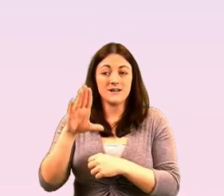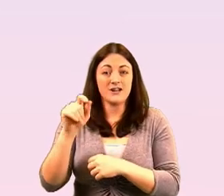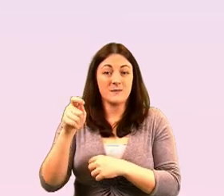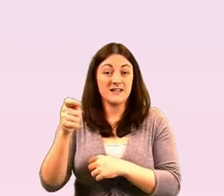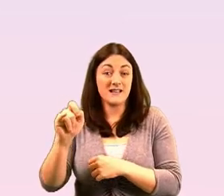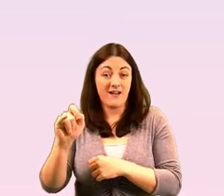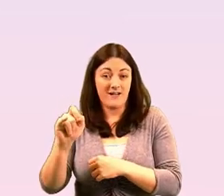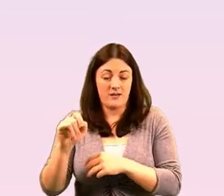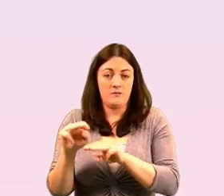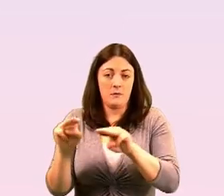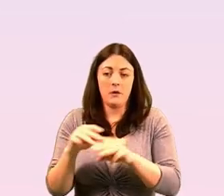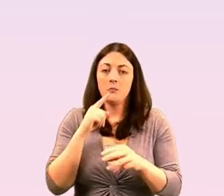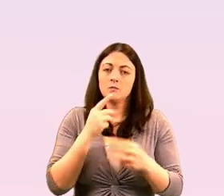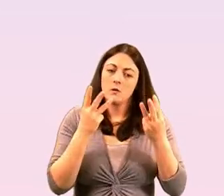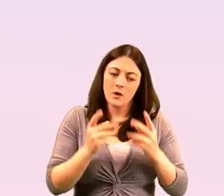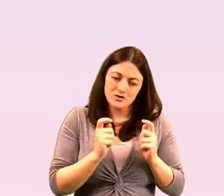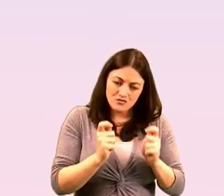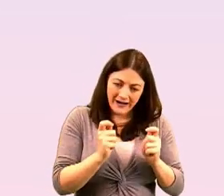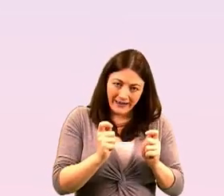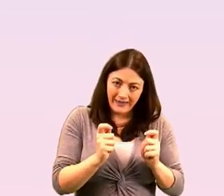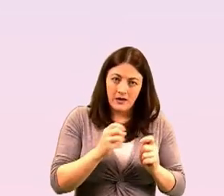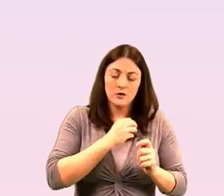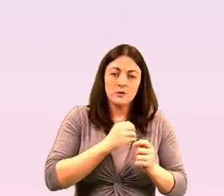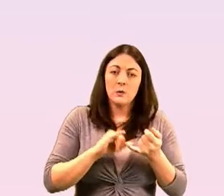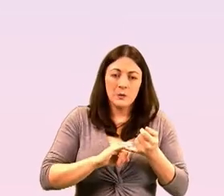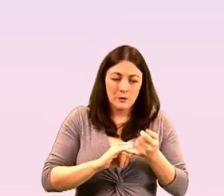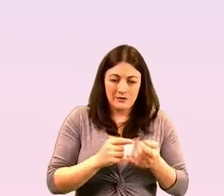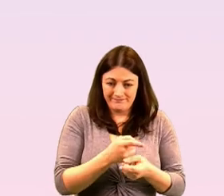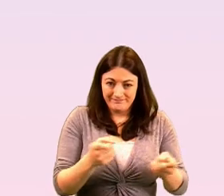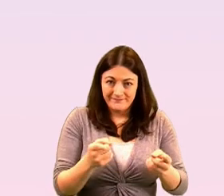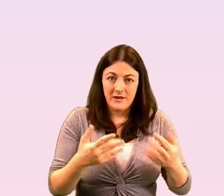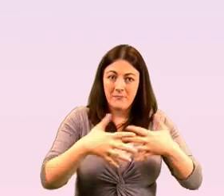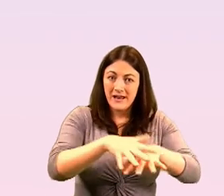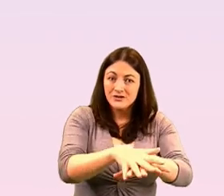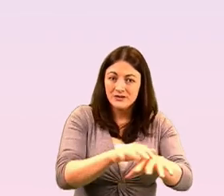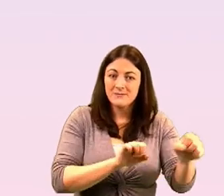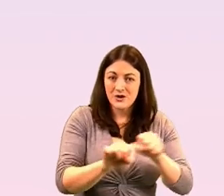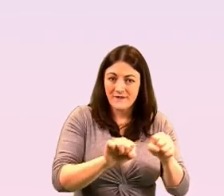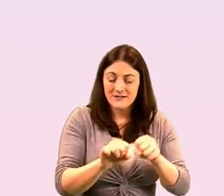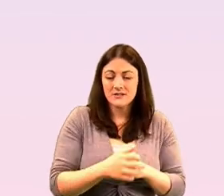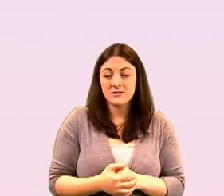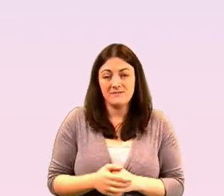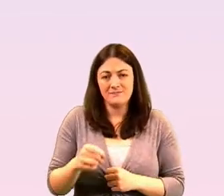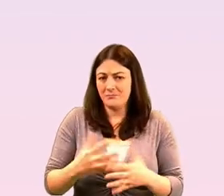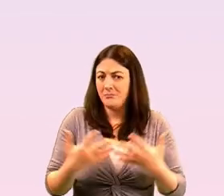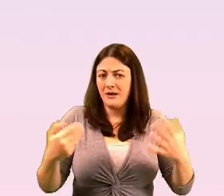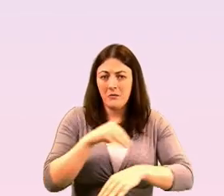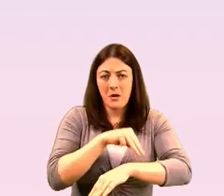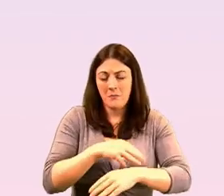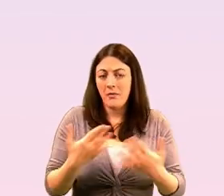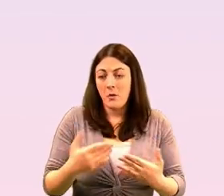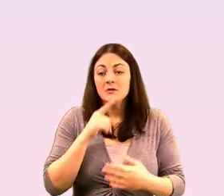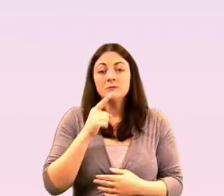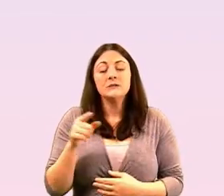mainstream services so that's a that's a big project for lgbti ireland and unfortunately at the moment older